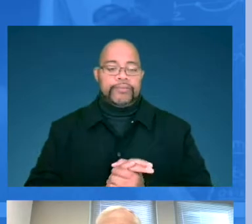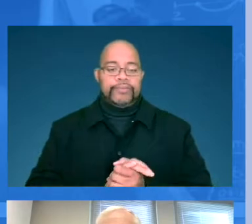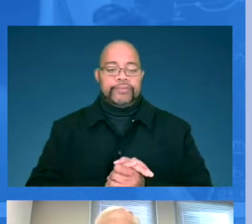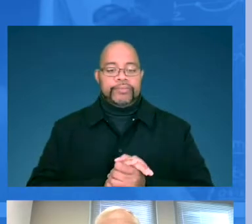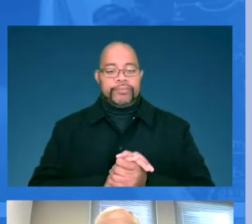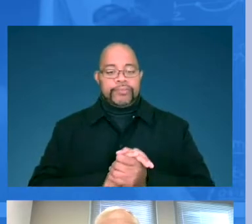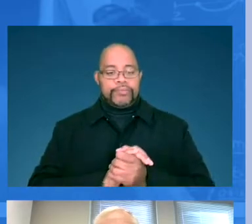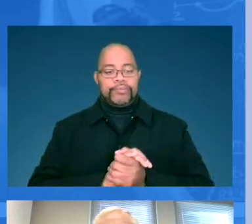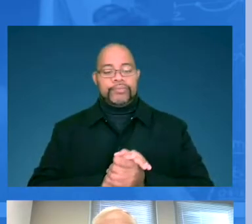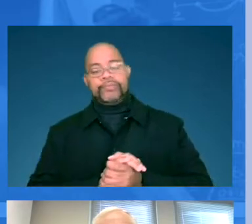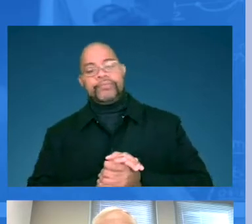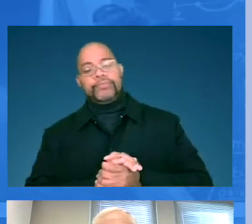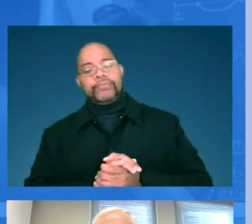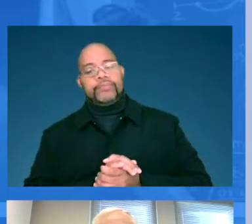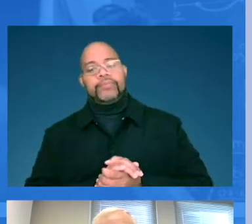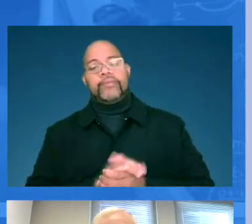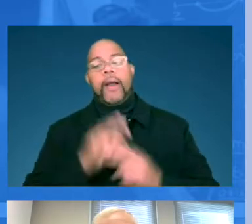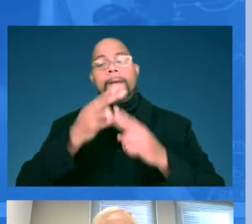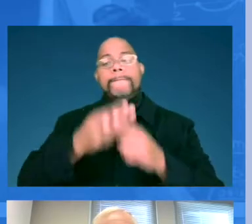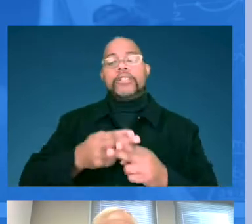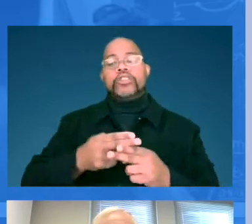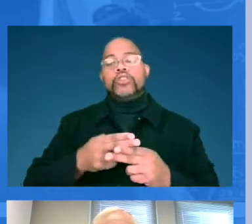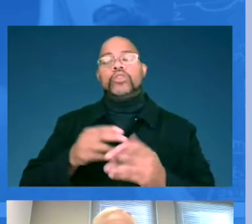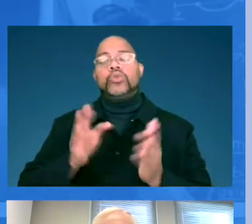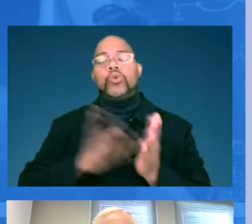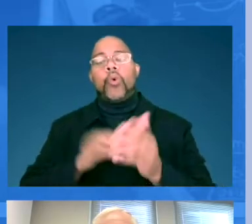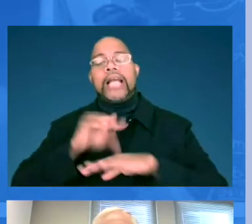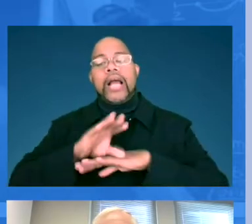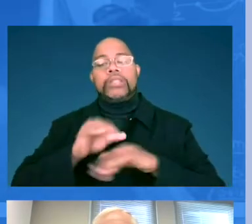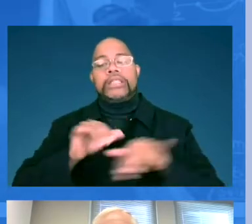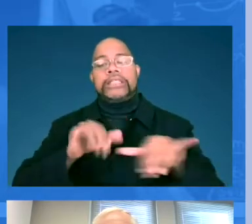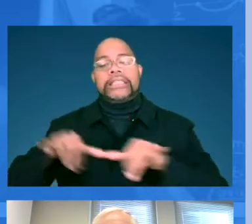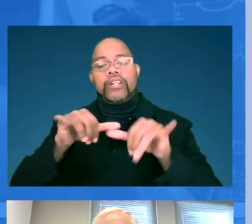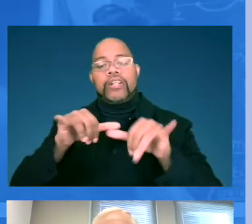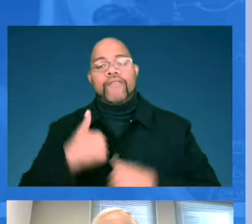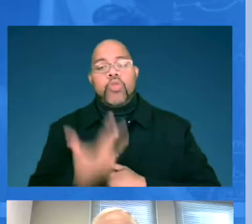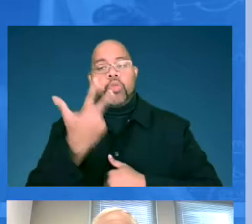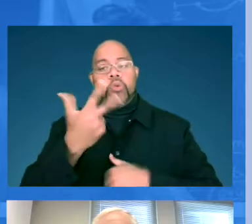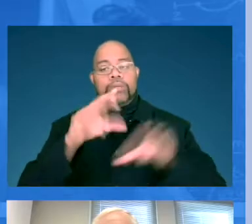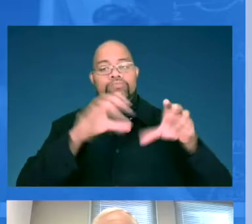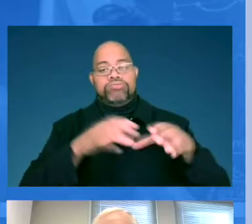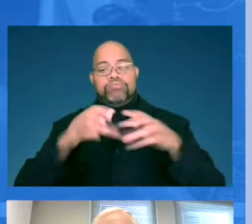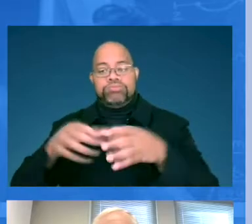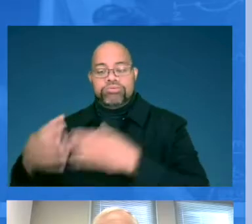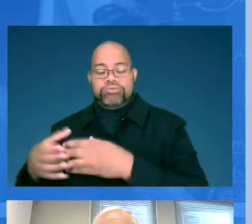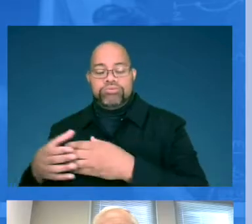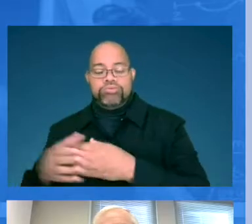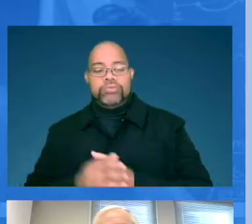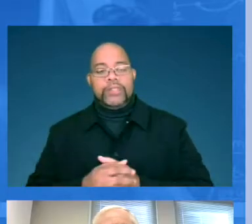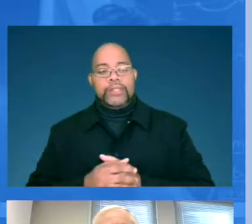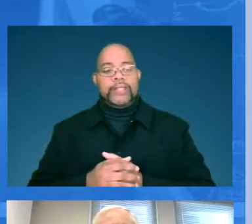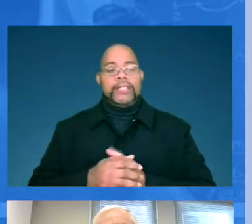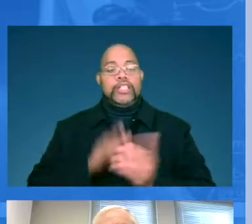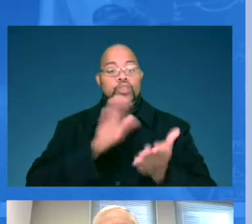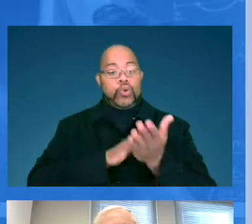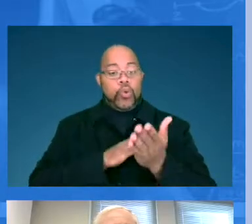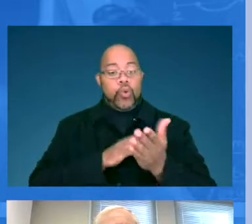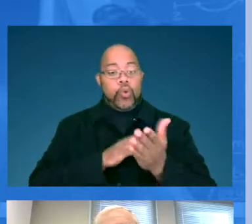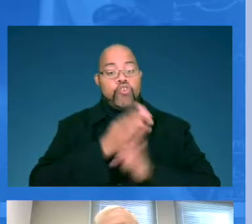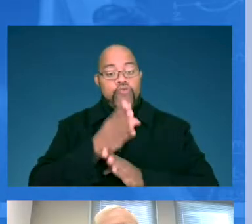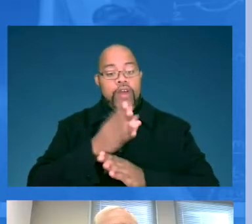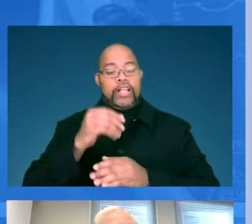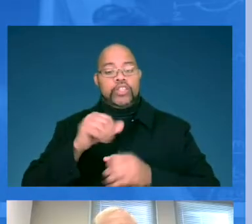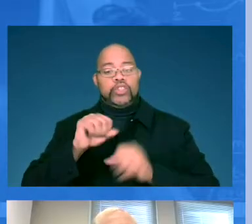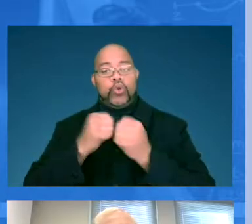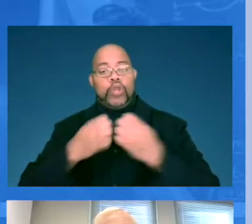I mentioned the school counseling standards. There are three domains in the school counseling standards, the academic, the career, and the social emotional. And